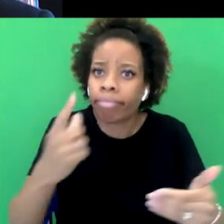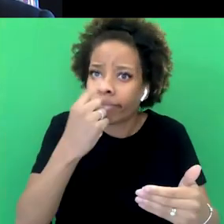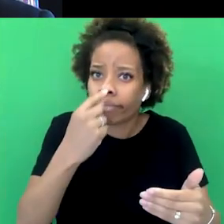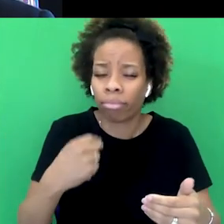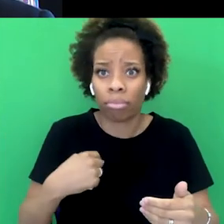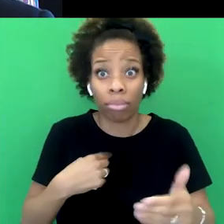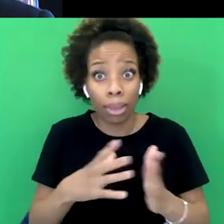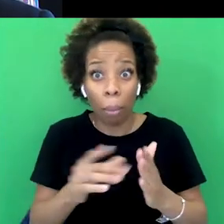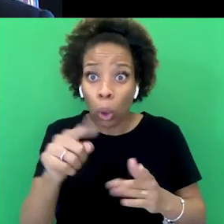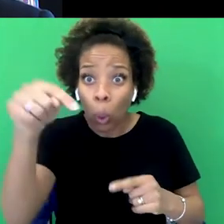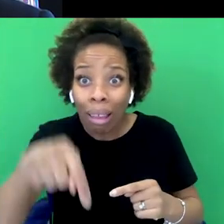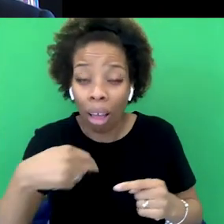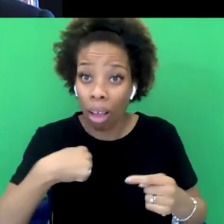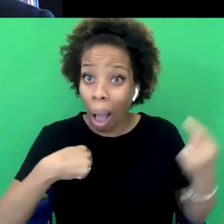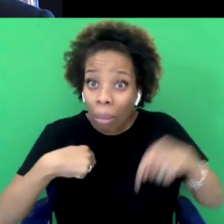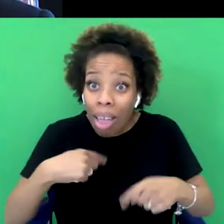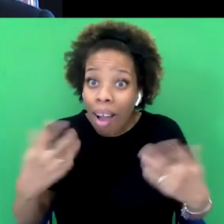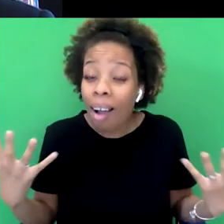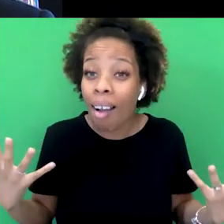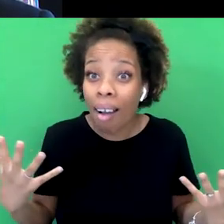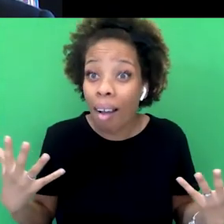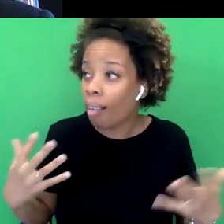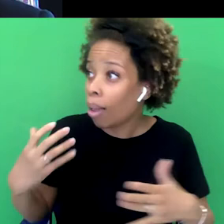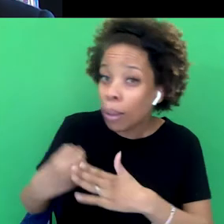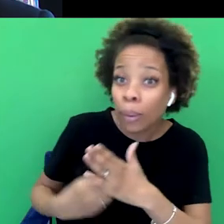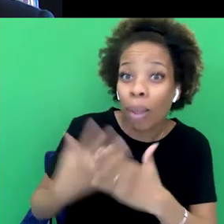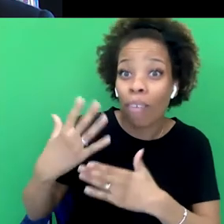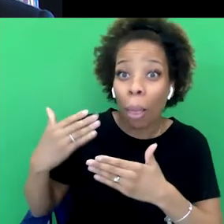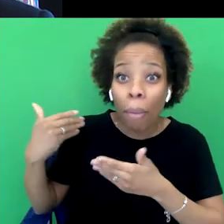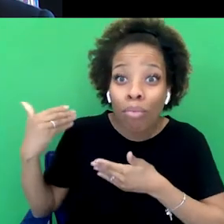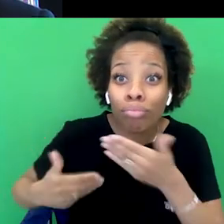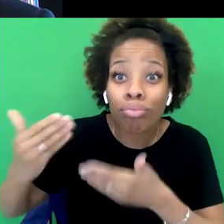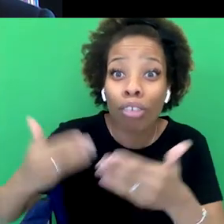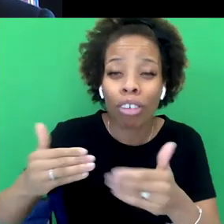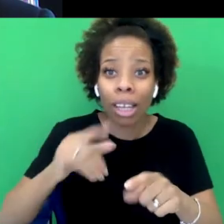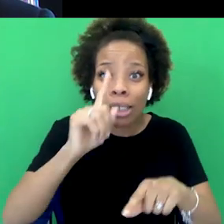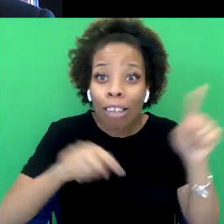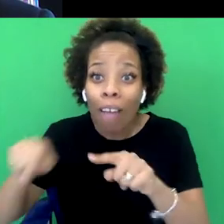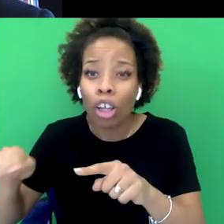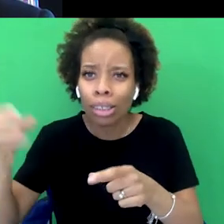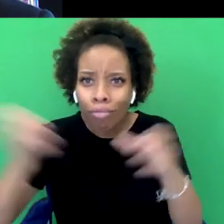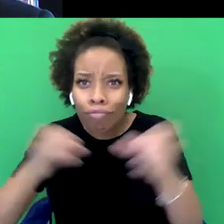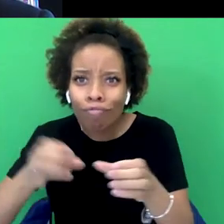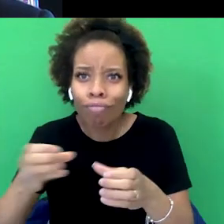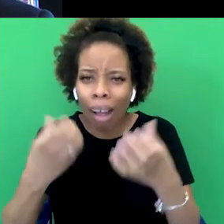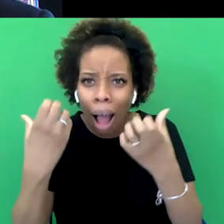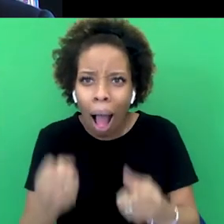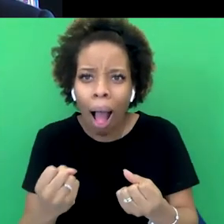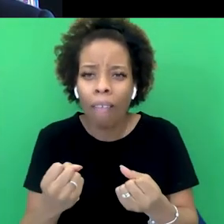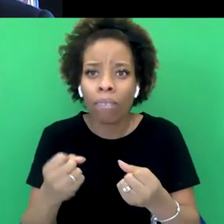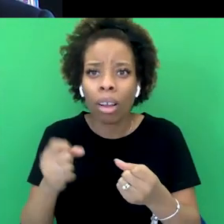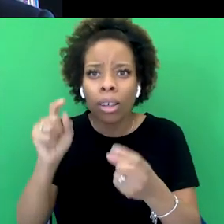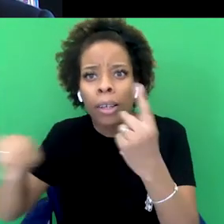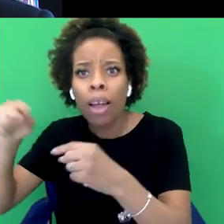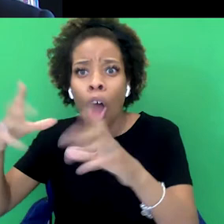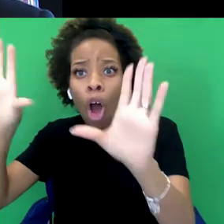here. You know, there's a huge development in terms of progress and diversity on racism. So many of the ex-colonies are now